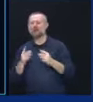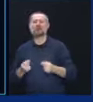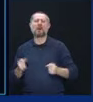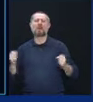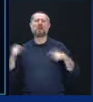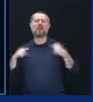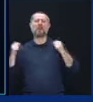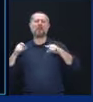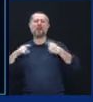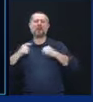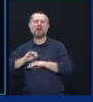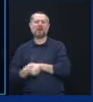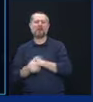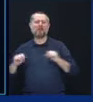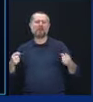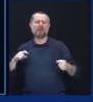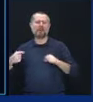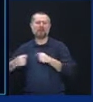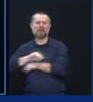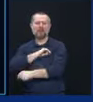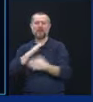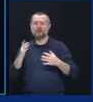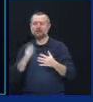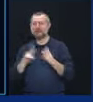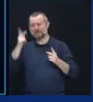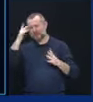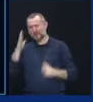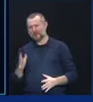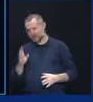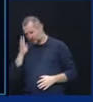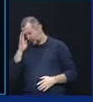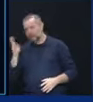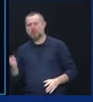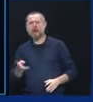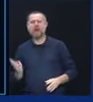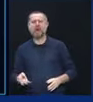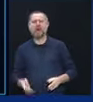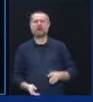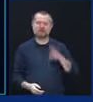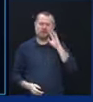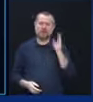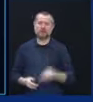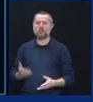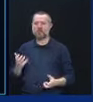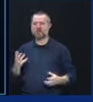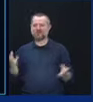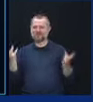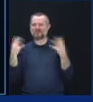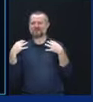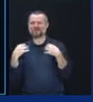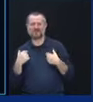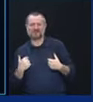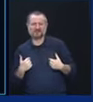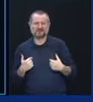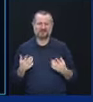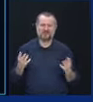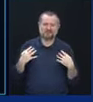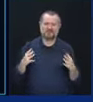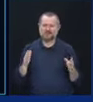politicians making up stuff to get their face on TV. I get it. I I